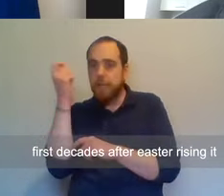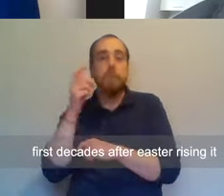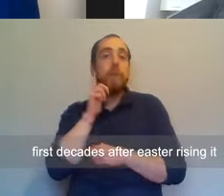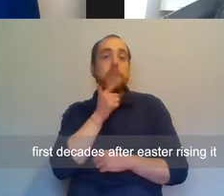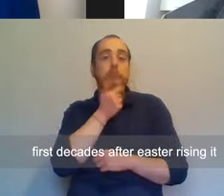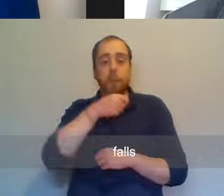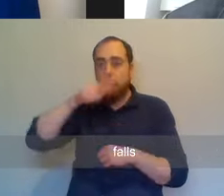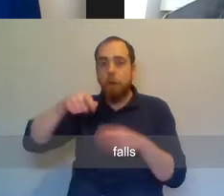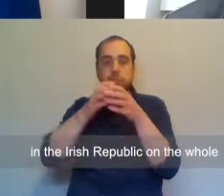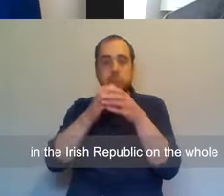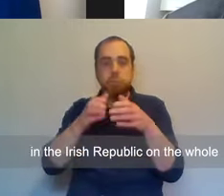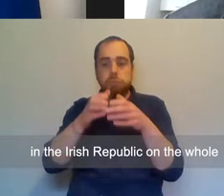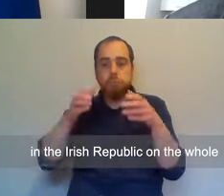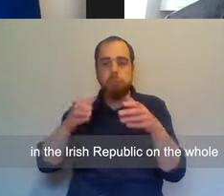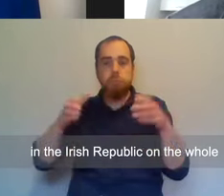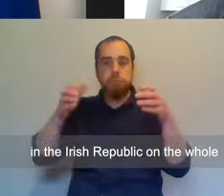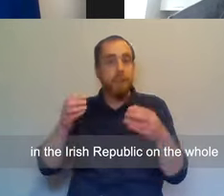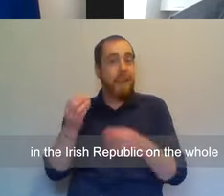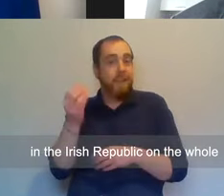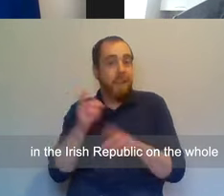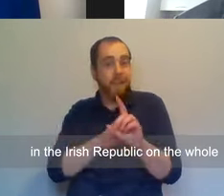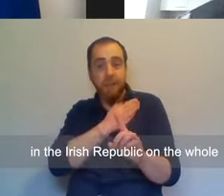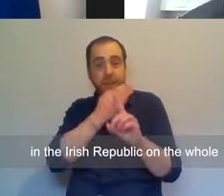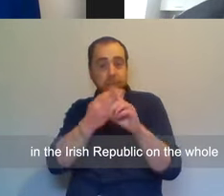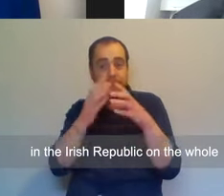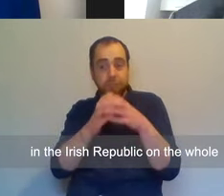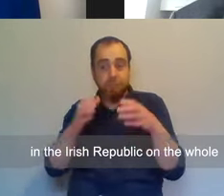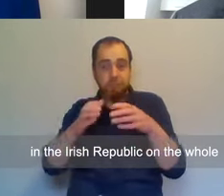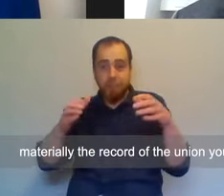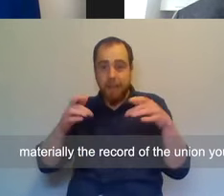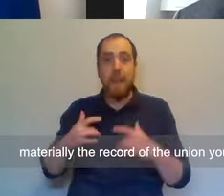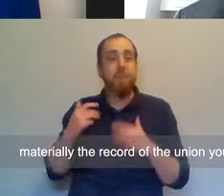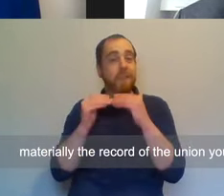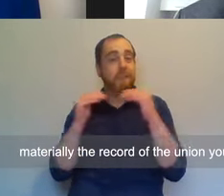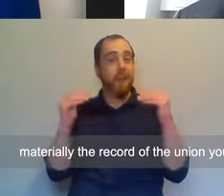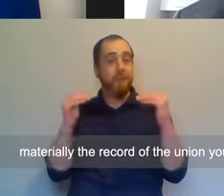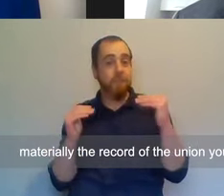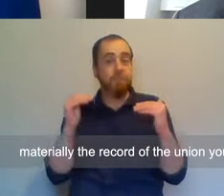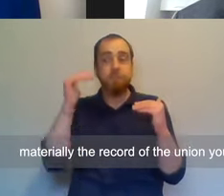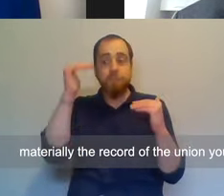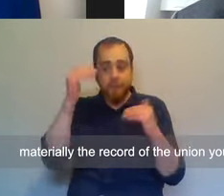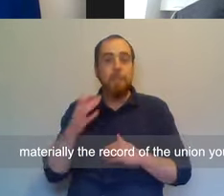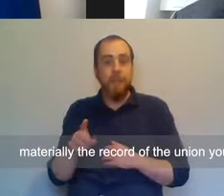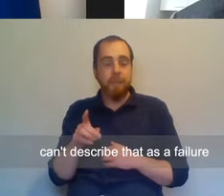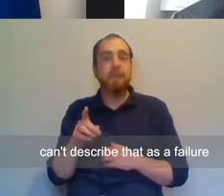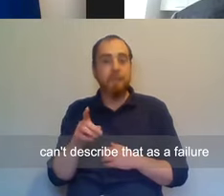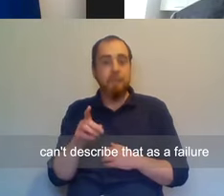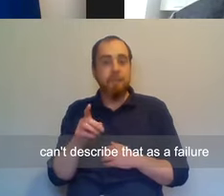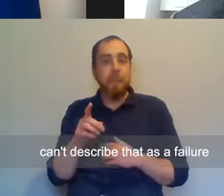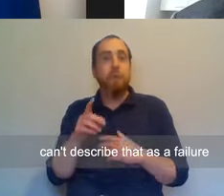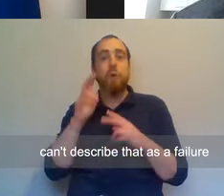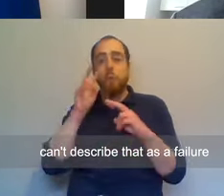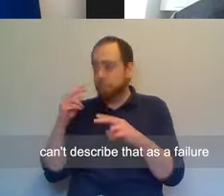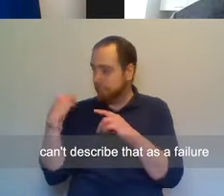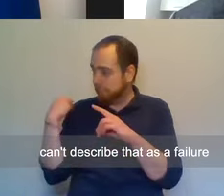decades after Easter Rising and falls in the Irish Republic. On the whole, materially the record of the Union, you can't